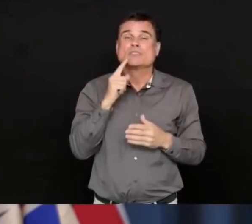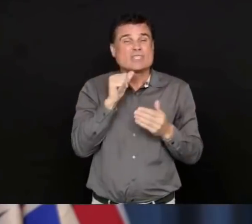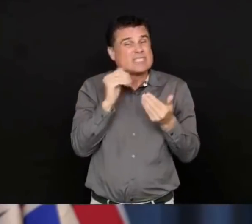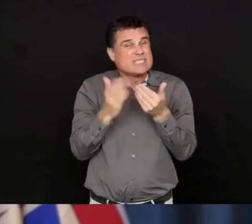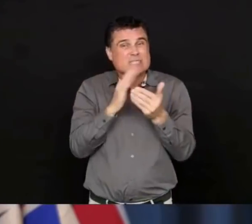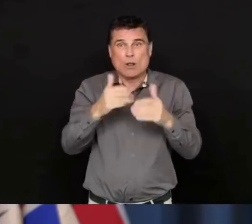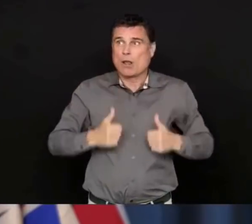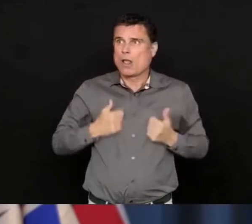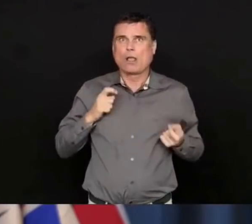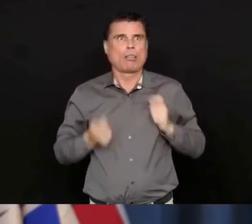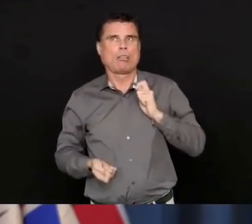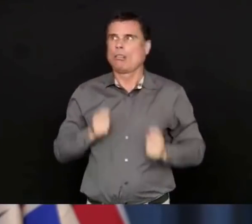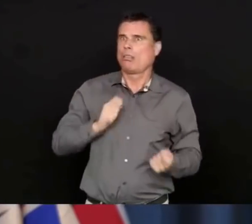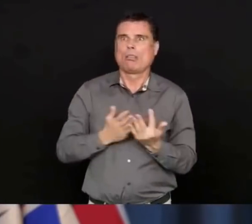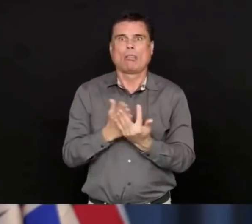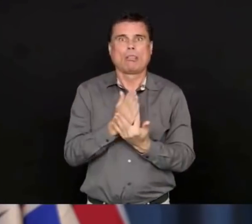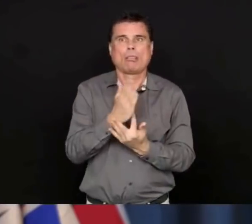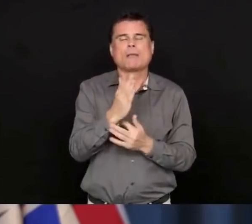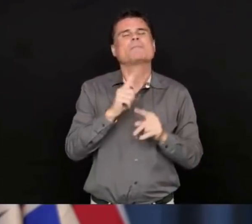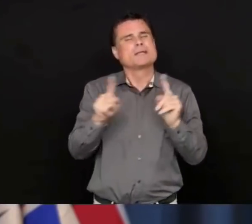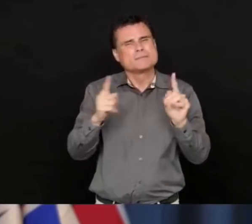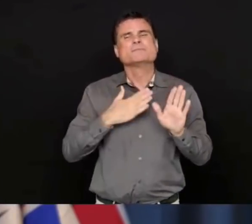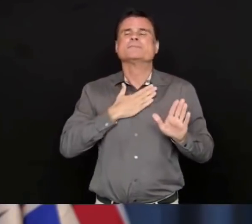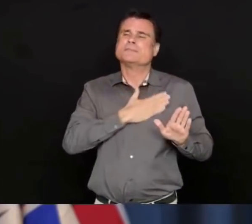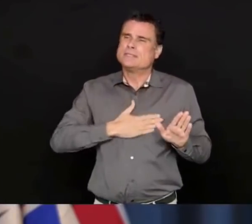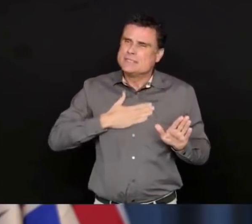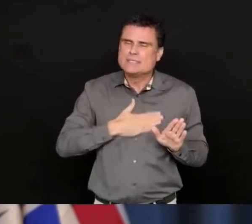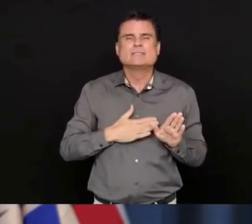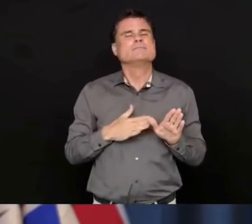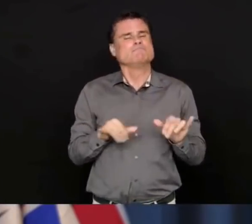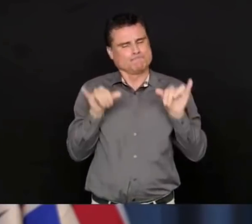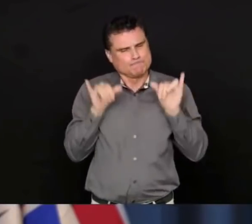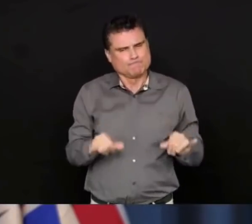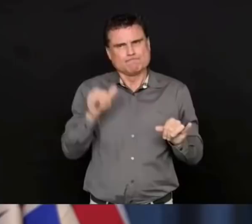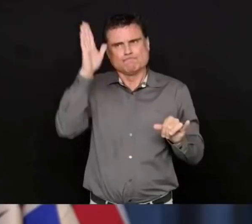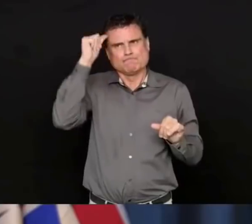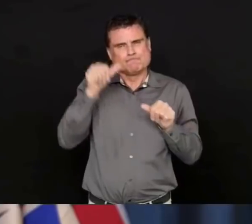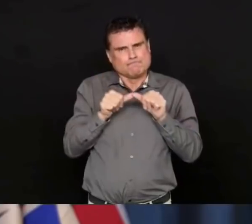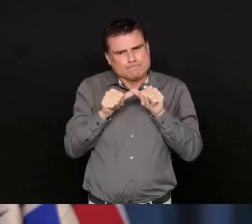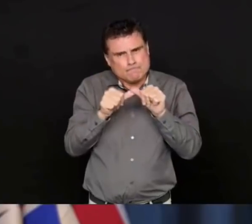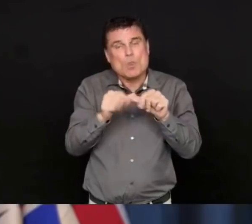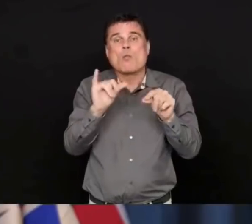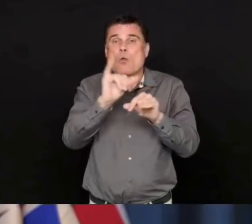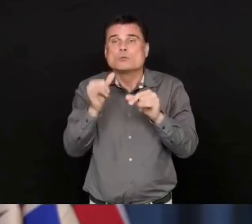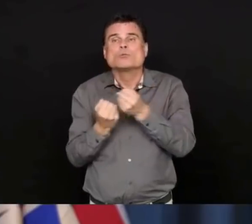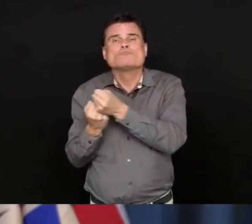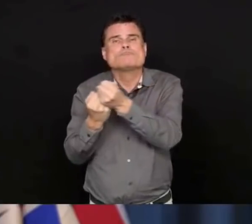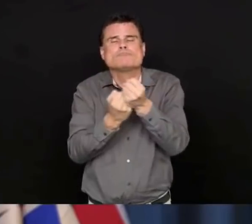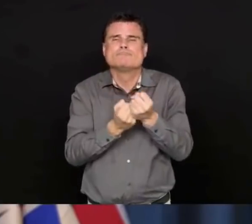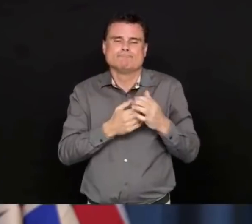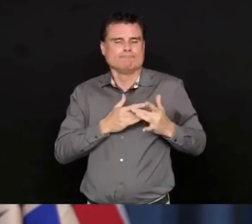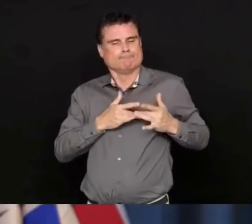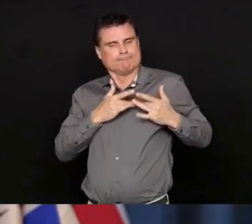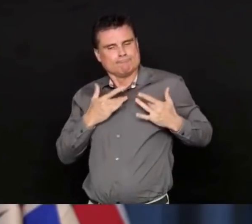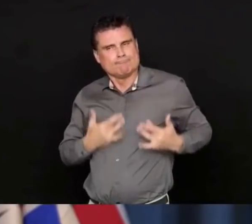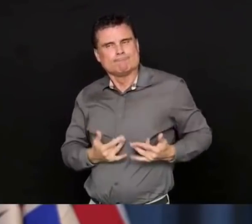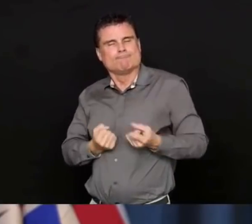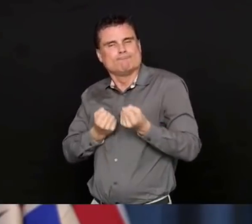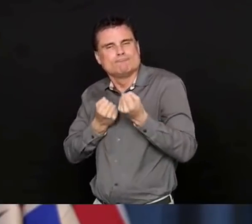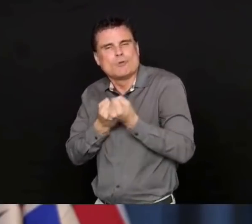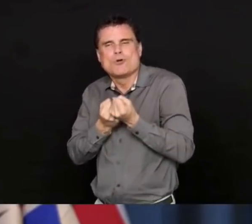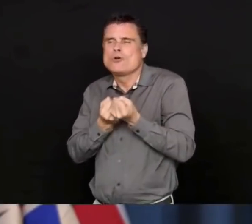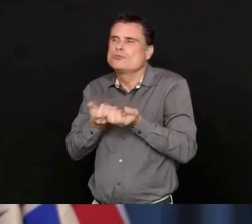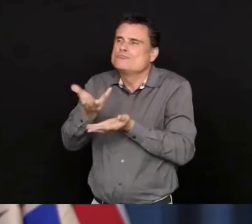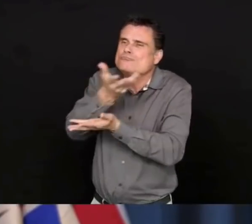to be kind with those who have to continue to work, whether it's in the grocery store, whether it's healthcare workers, people working in